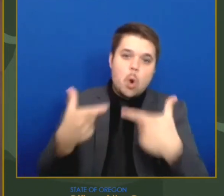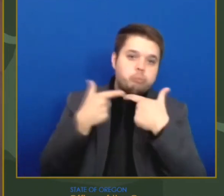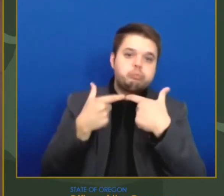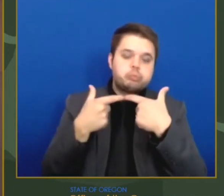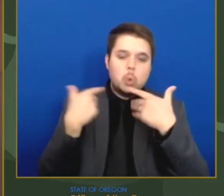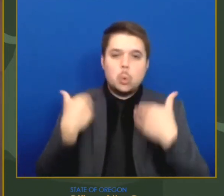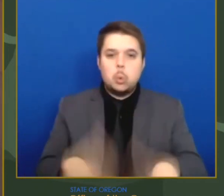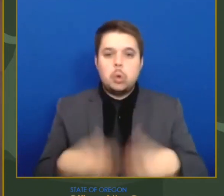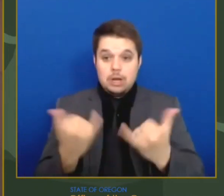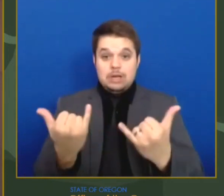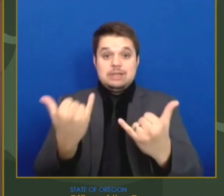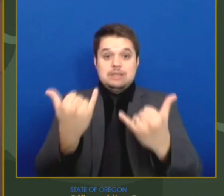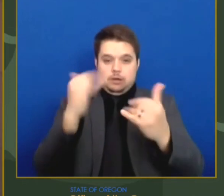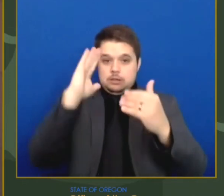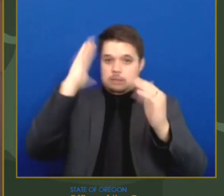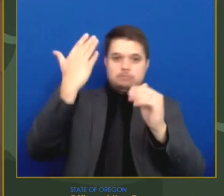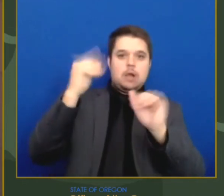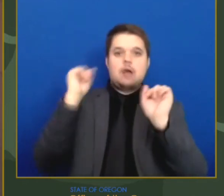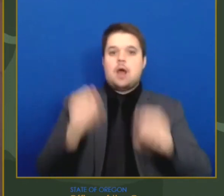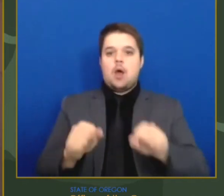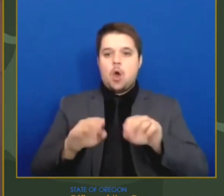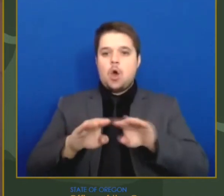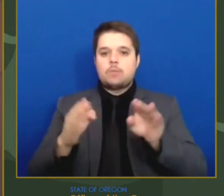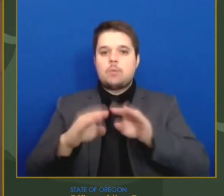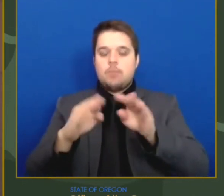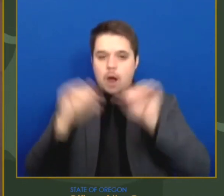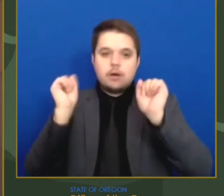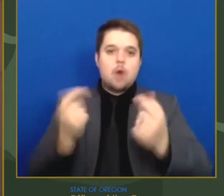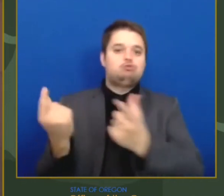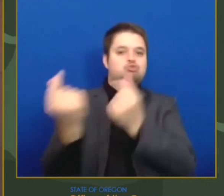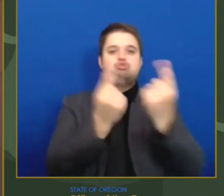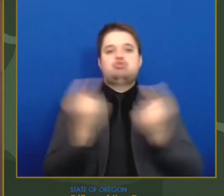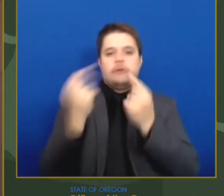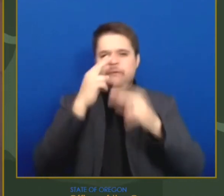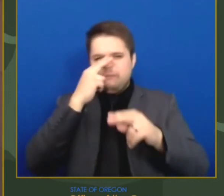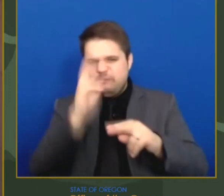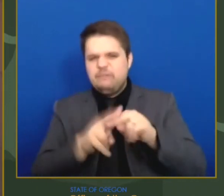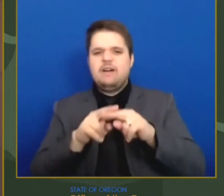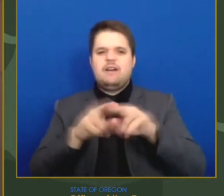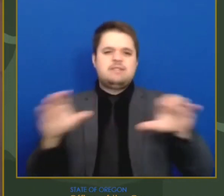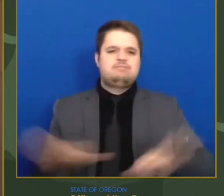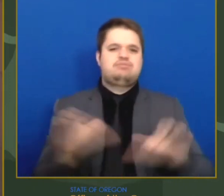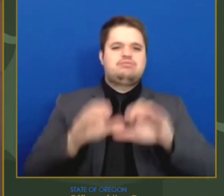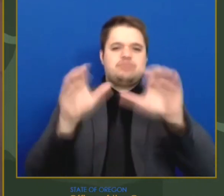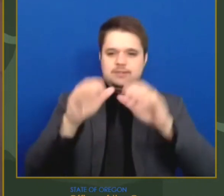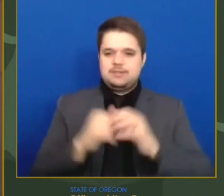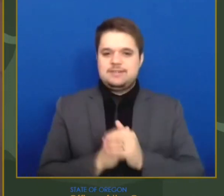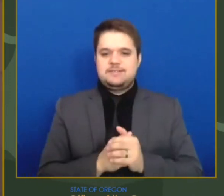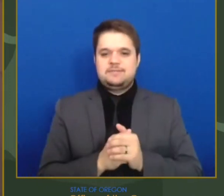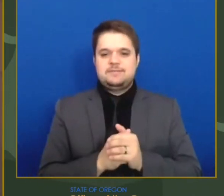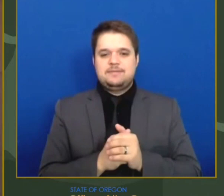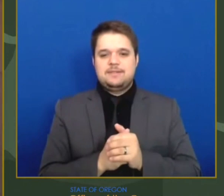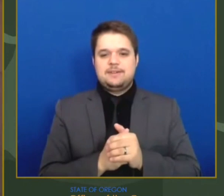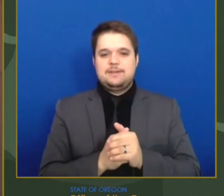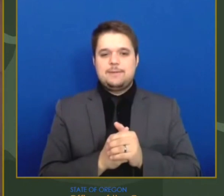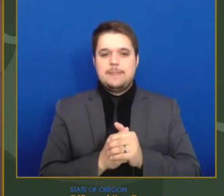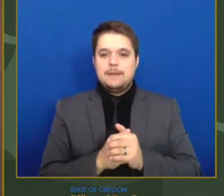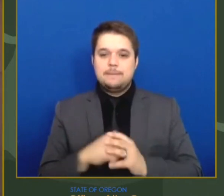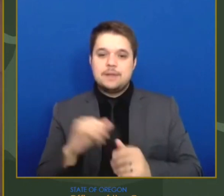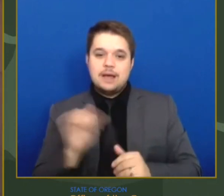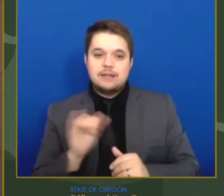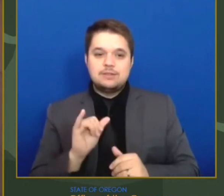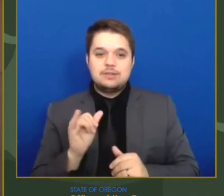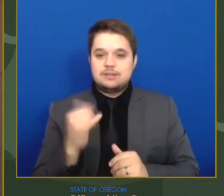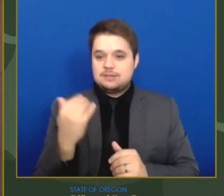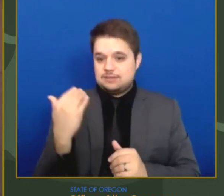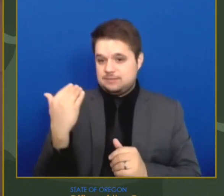a little fun this summer. This investment will be complemented by the resources from the 1.9 million,